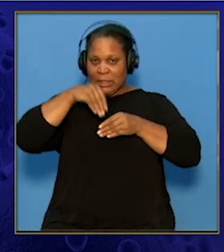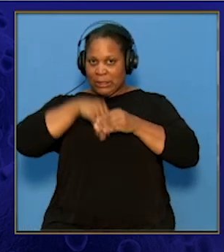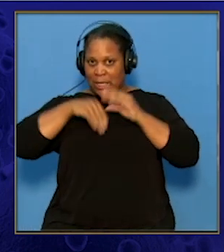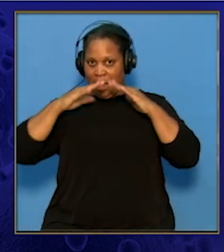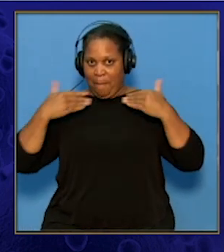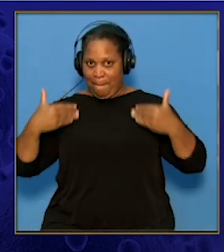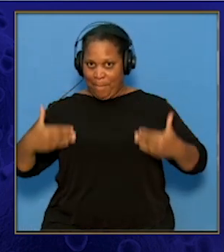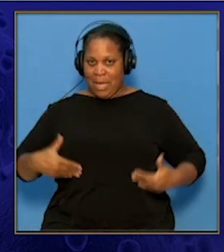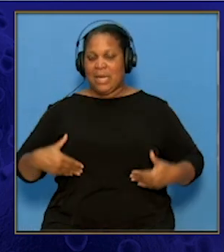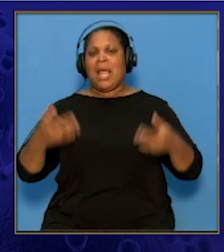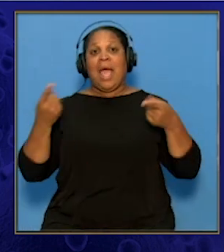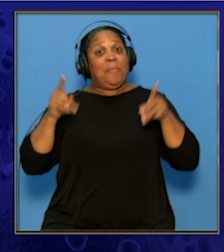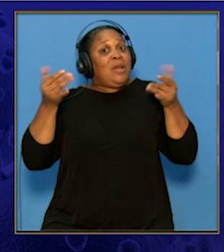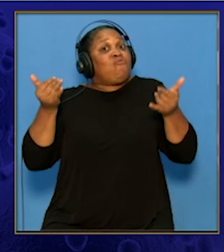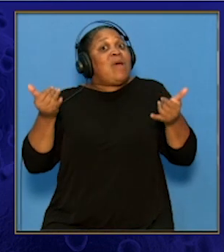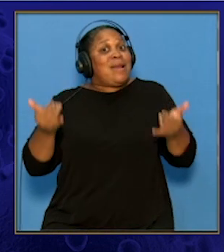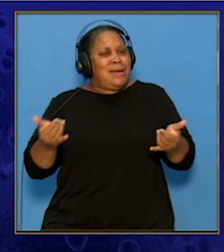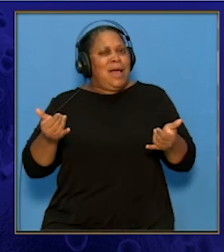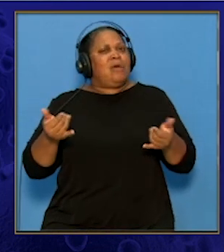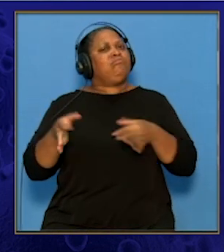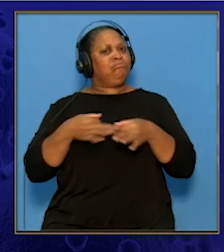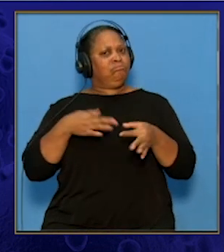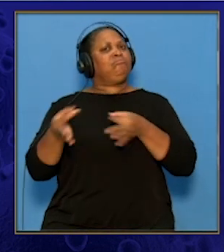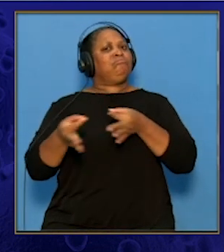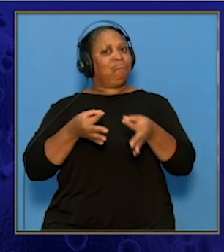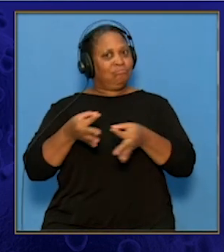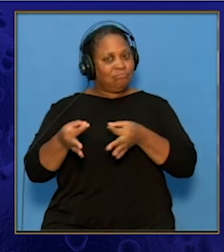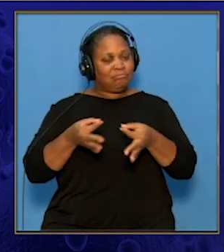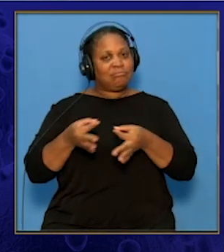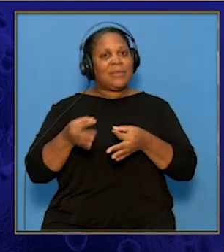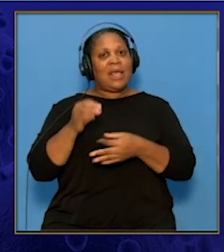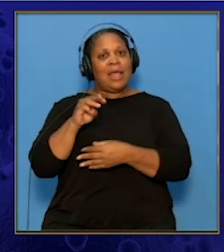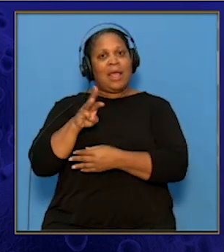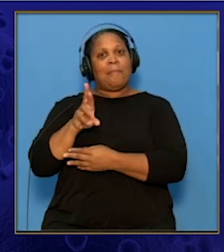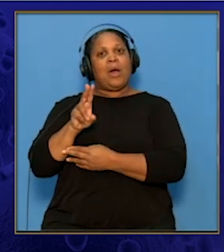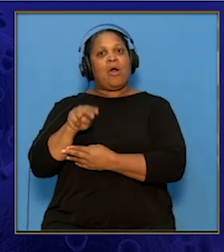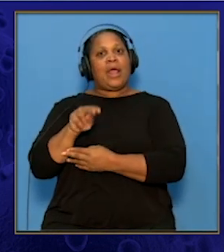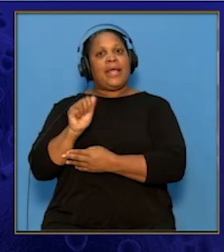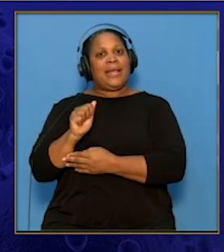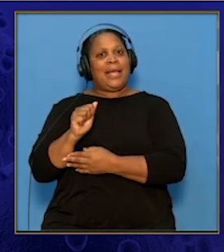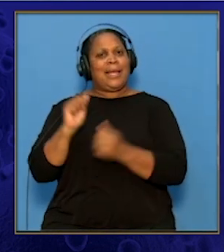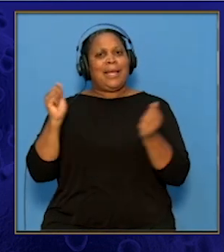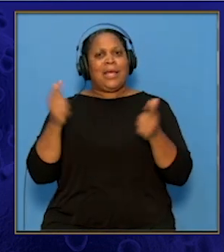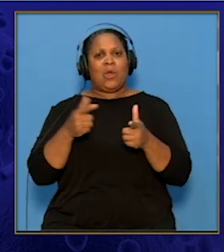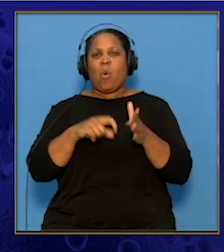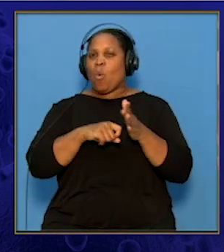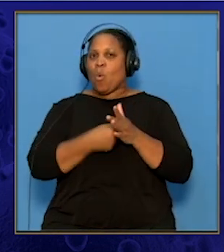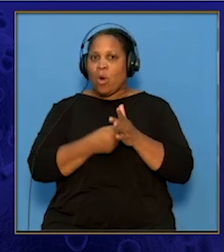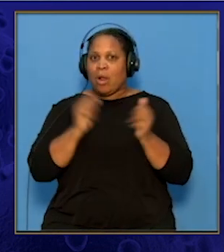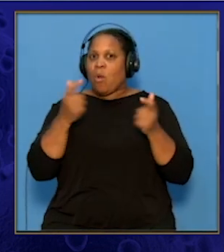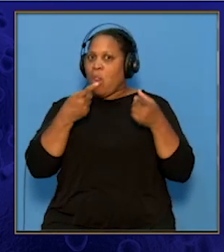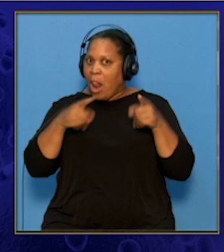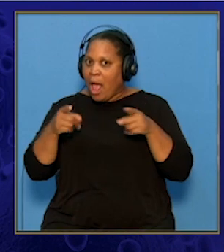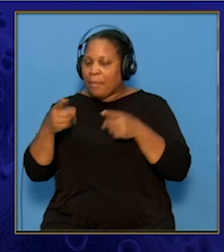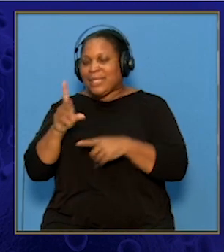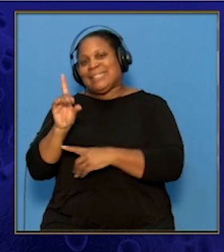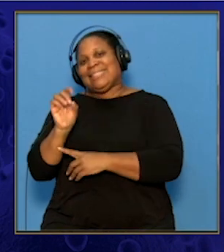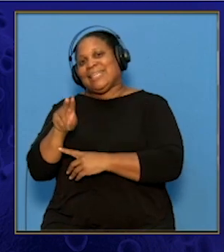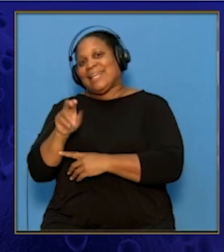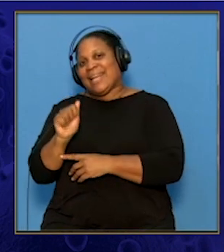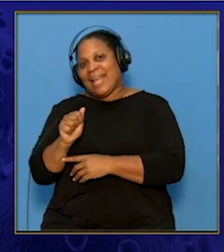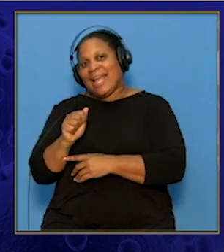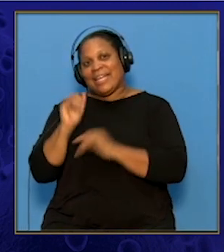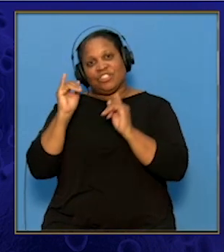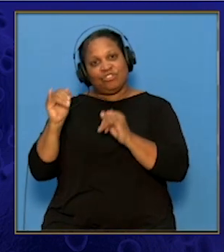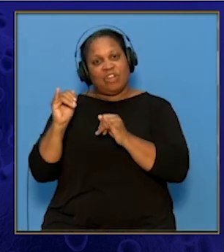It is happening right now as I speak. mRNA is the key to all happening, as otherwise the DNA instruction